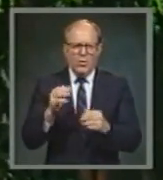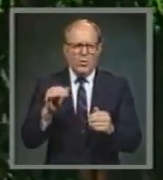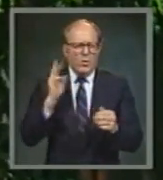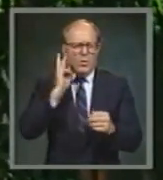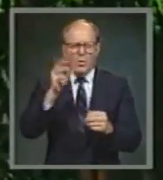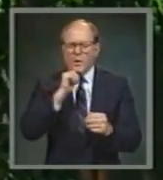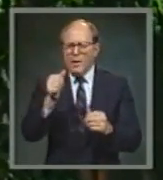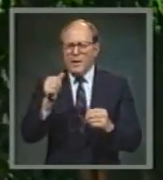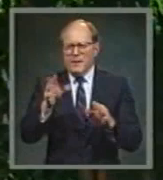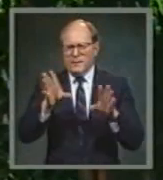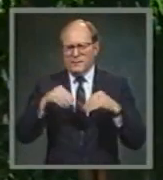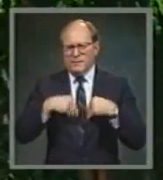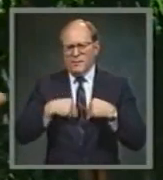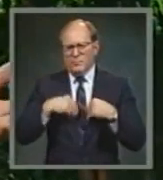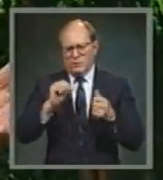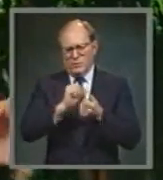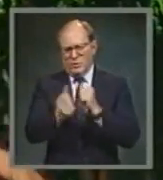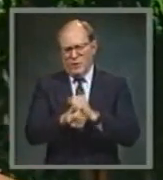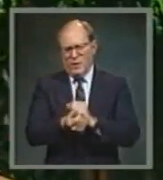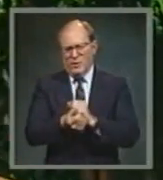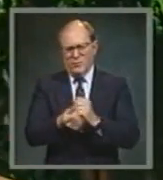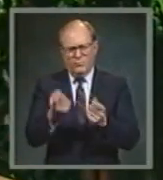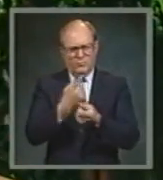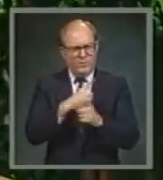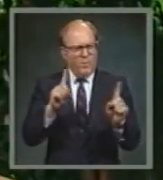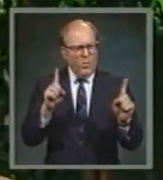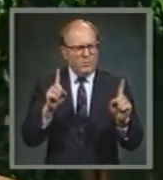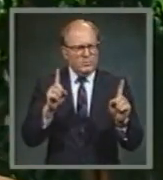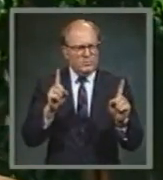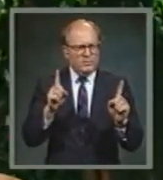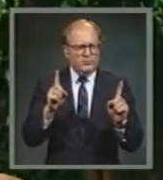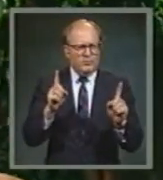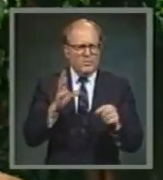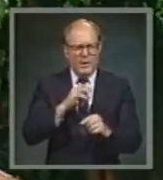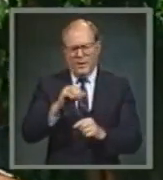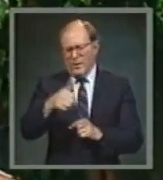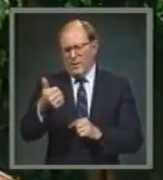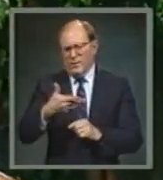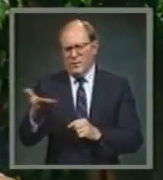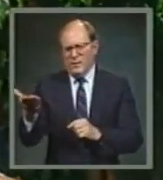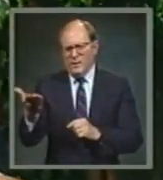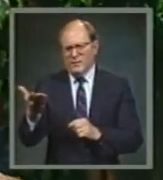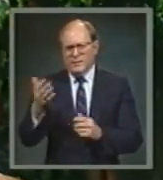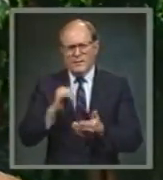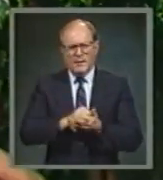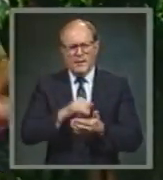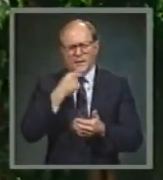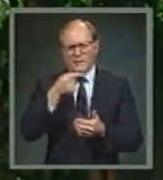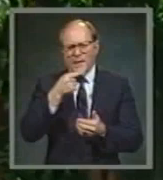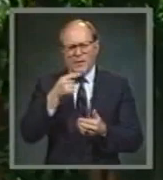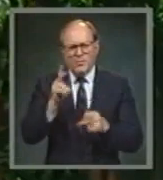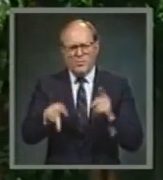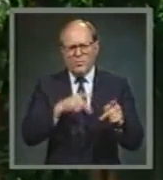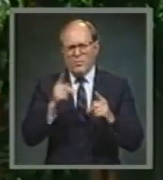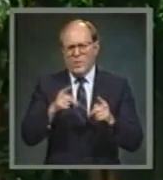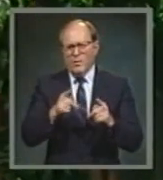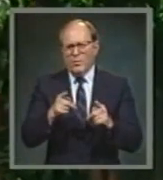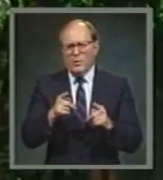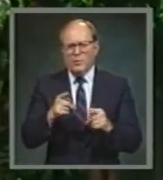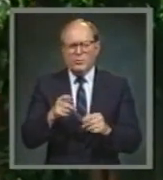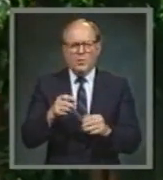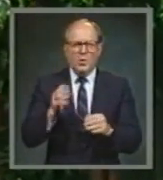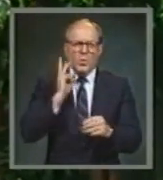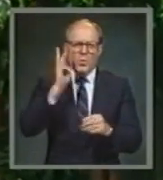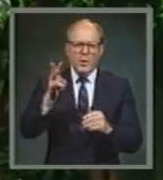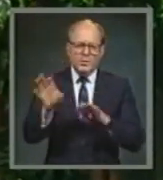sanction such things as divorce. And, well, he mentioned a number of other things, which he said, people are just going to